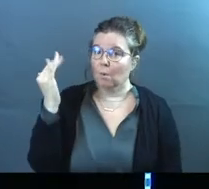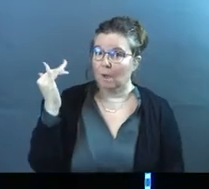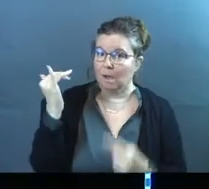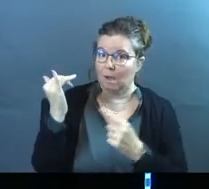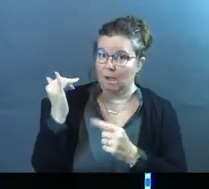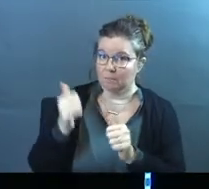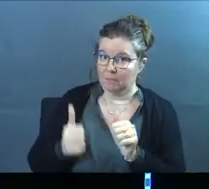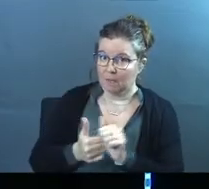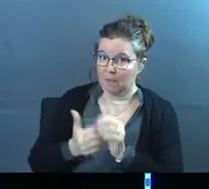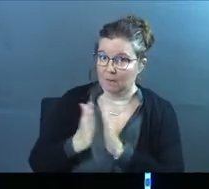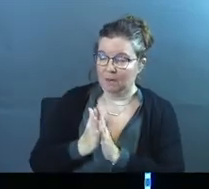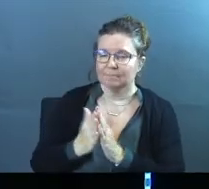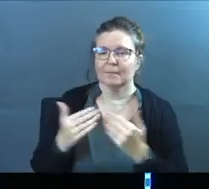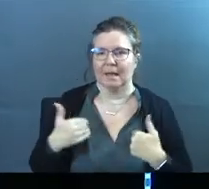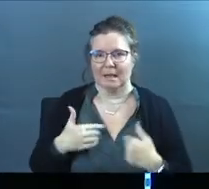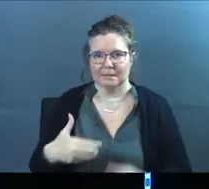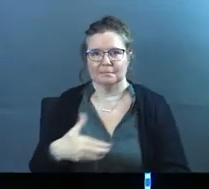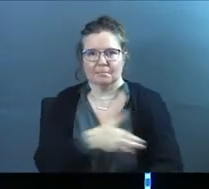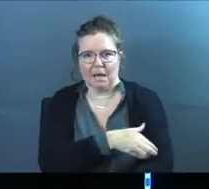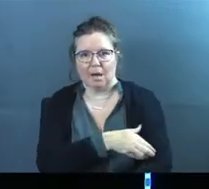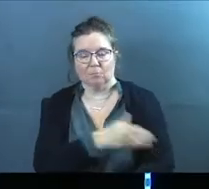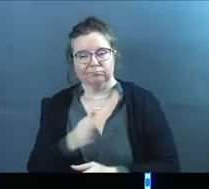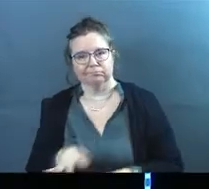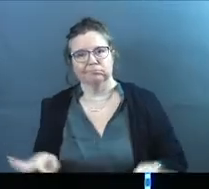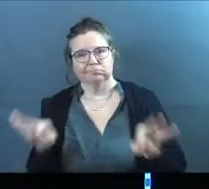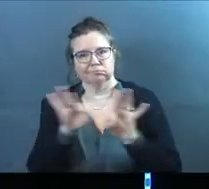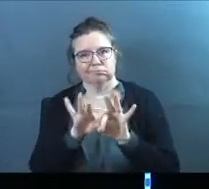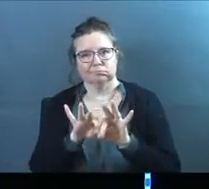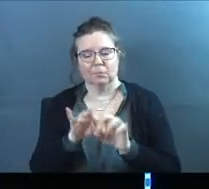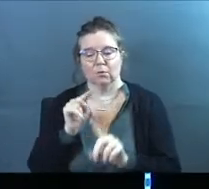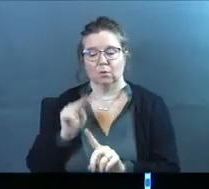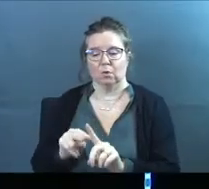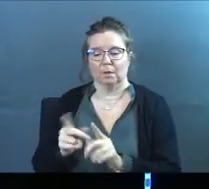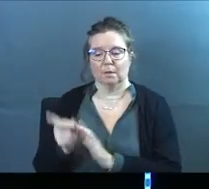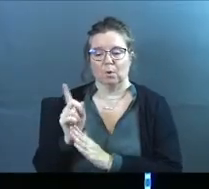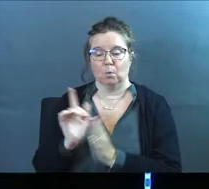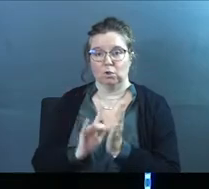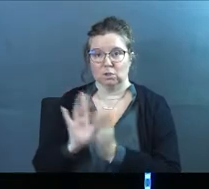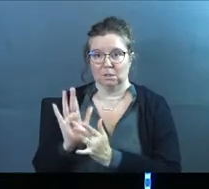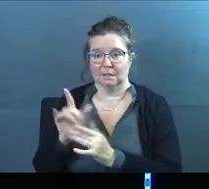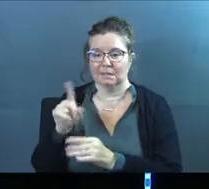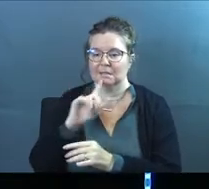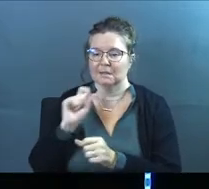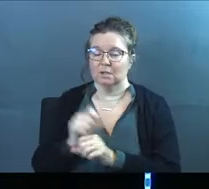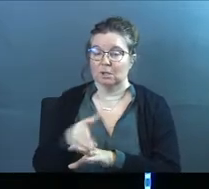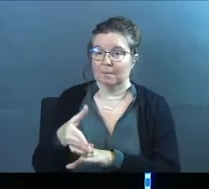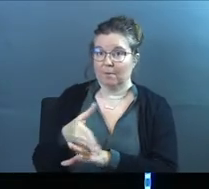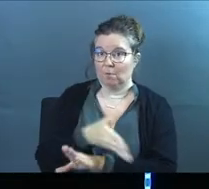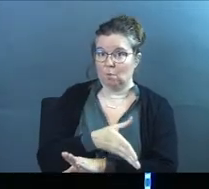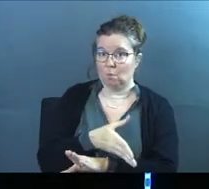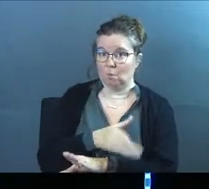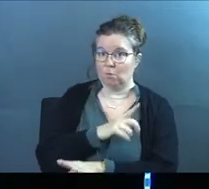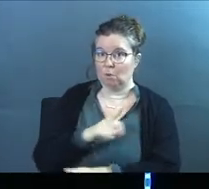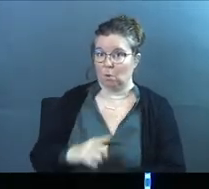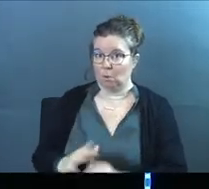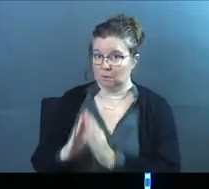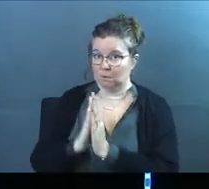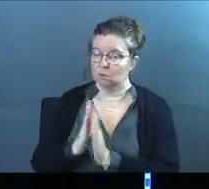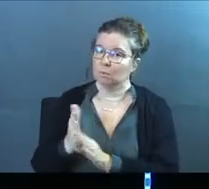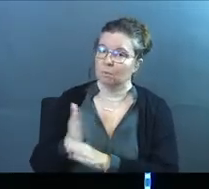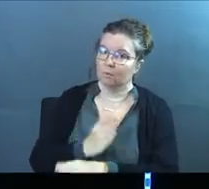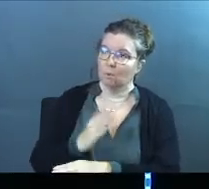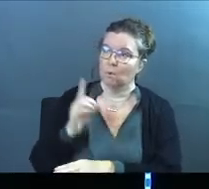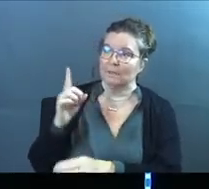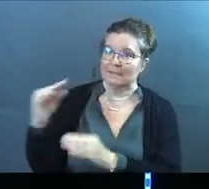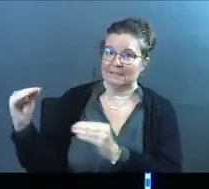behind our prayer, it does have power. It does matter. Take a look at this moment with Jesus. So this is actually before the Lord's prayer. So